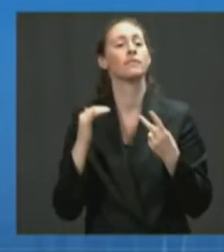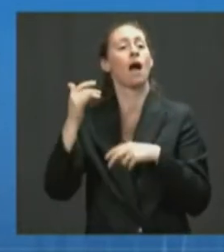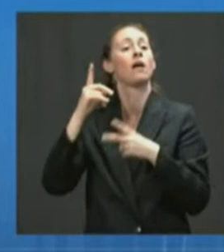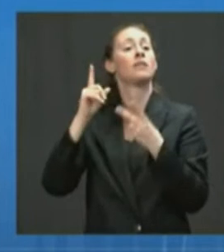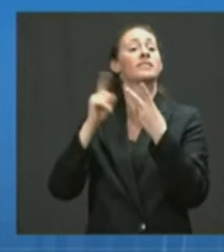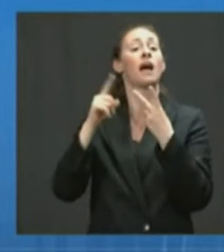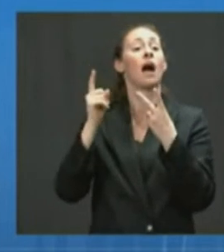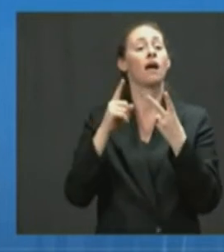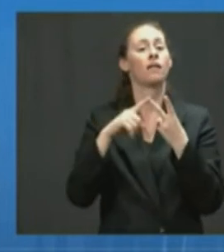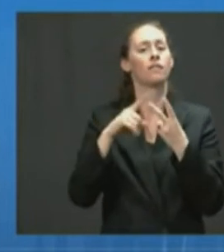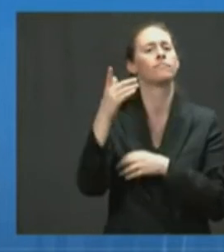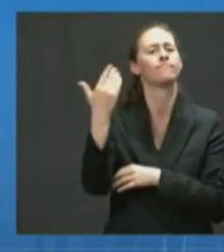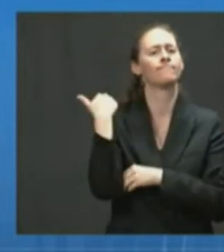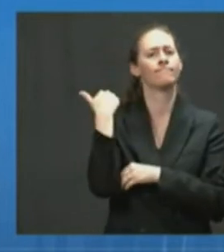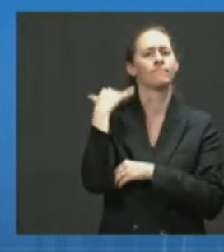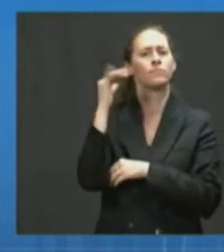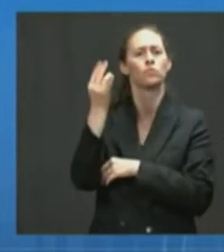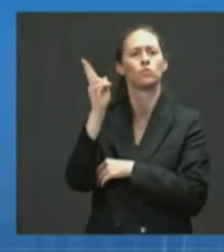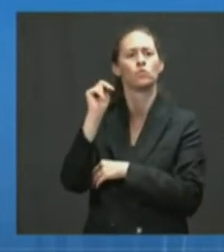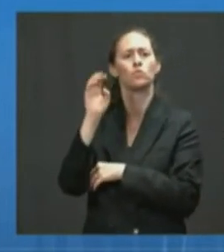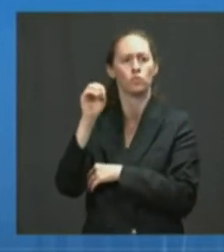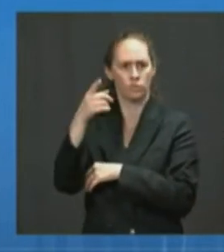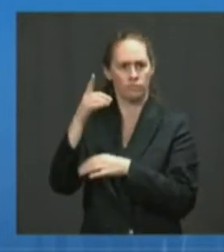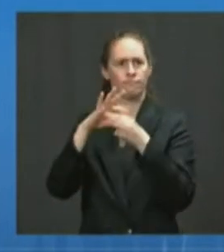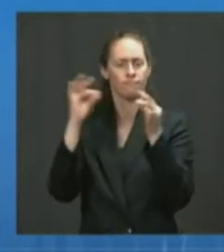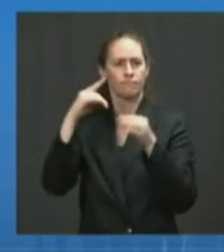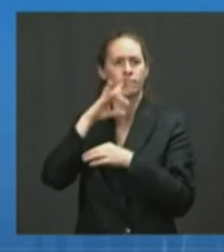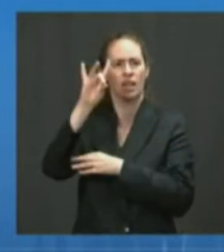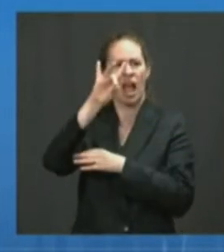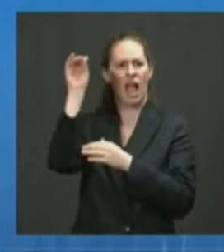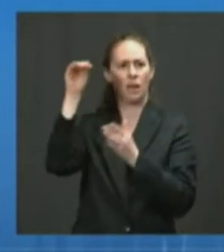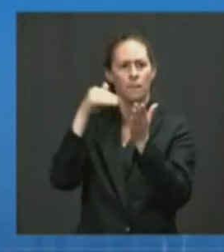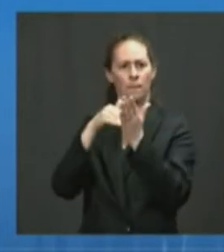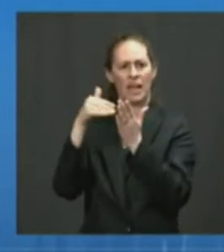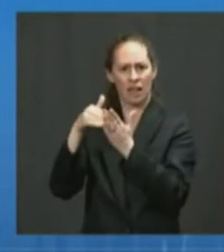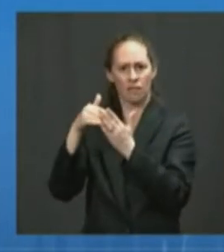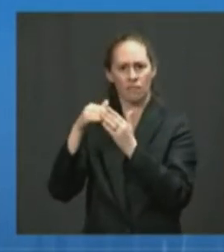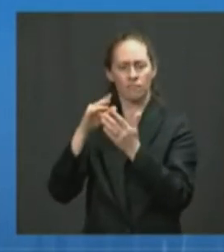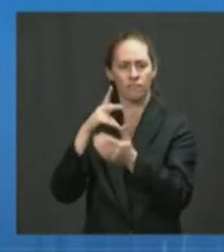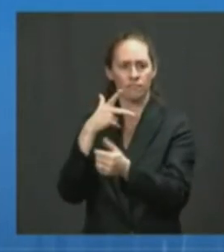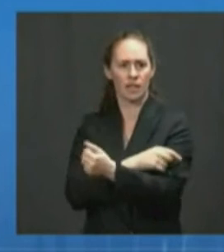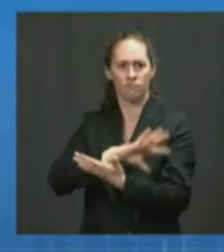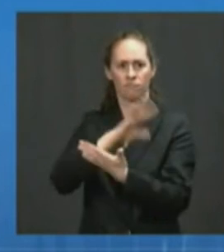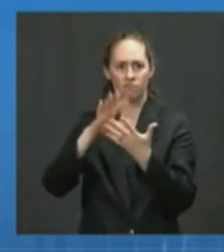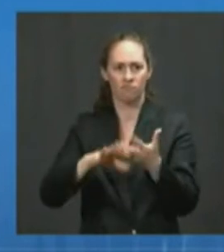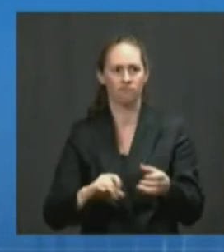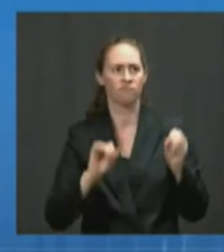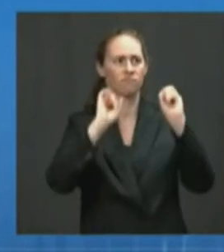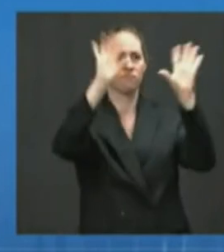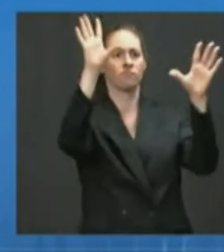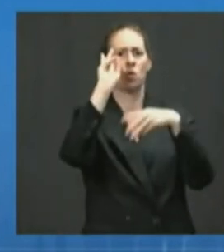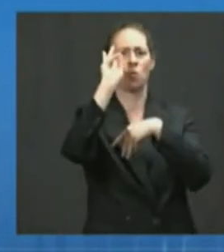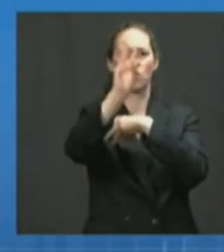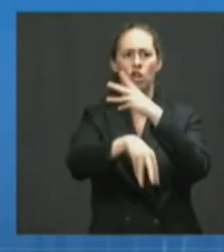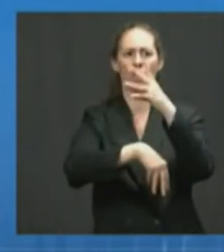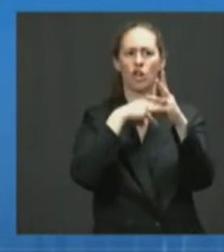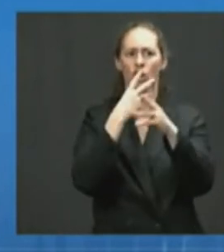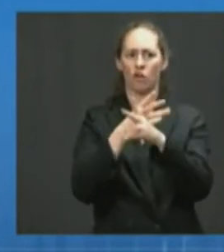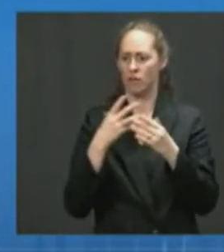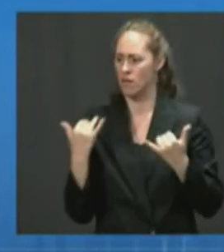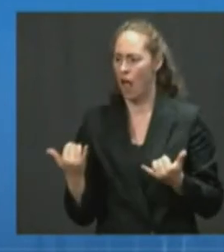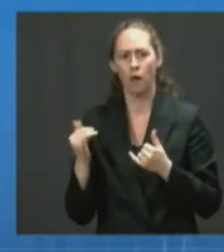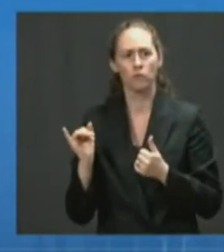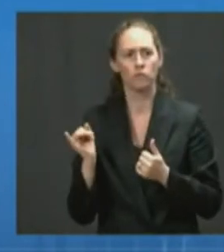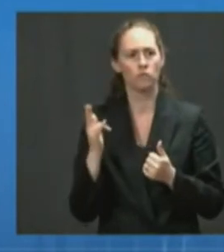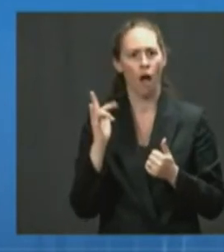to share 80 million doses globally by the end of June. It's middle of late July. What has